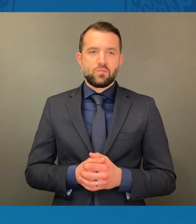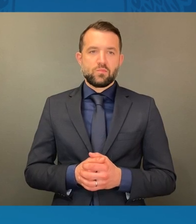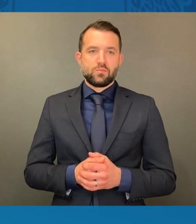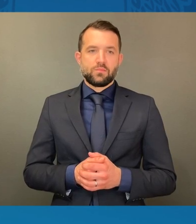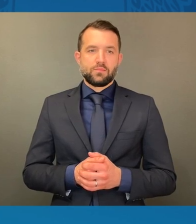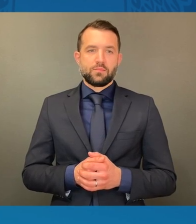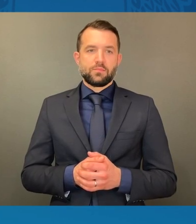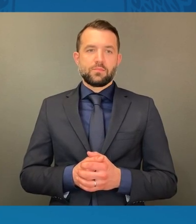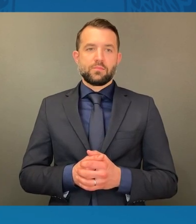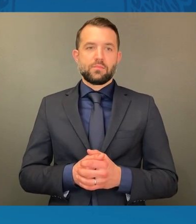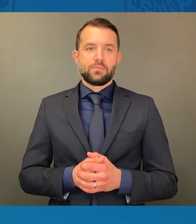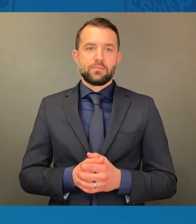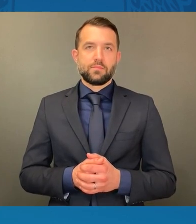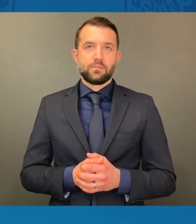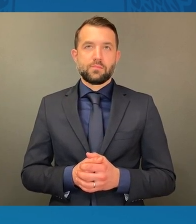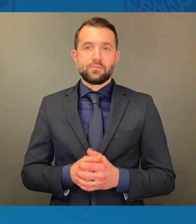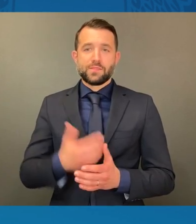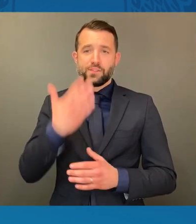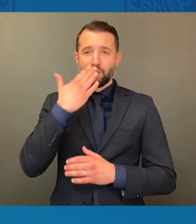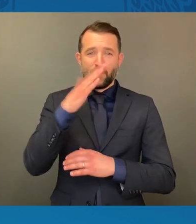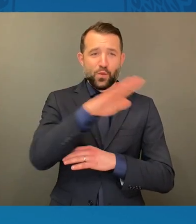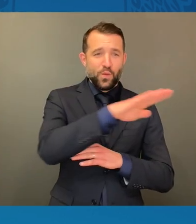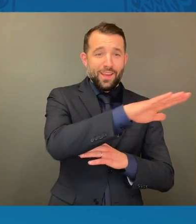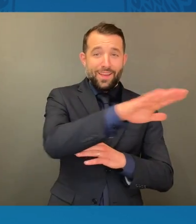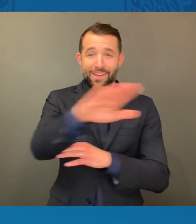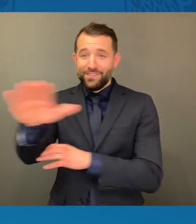Well good afternoon, Selma!